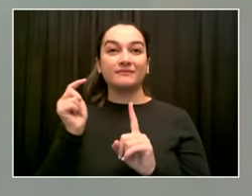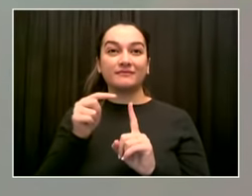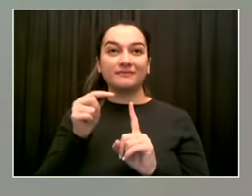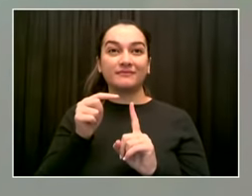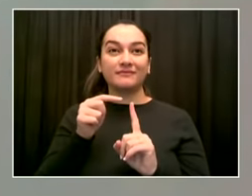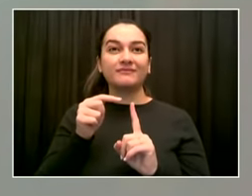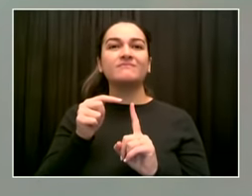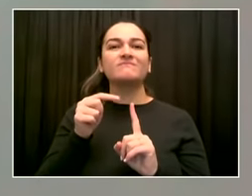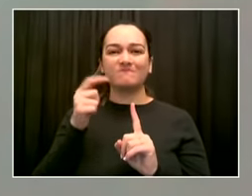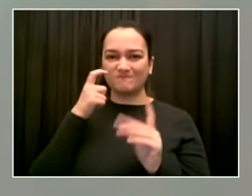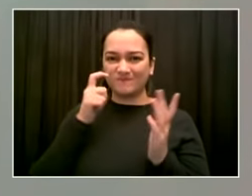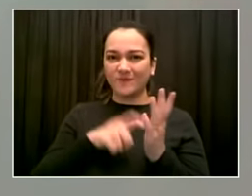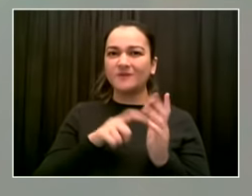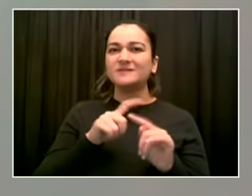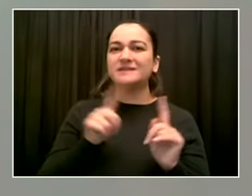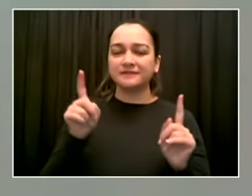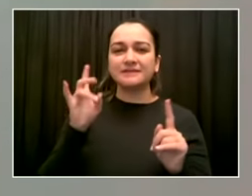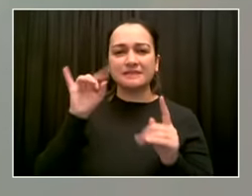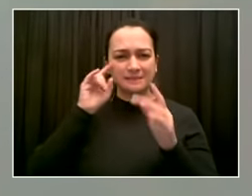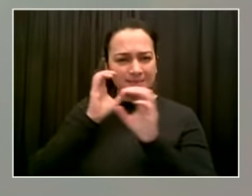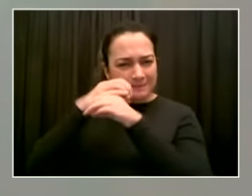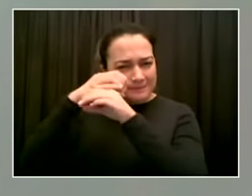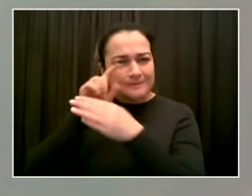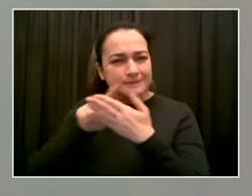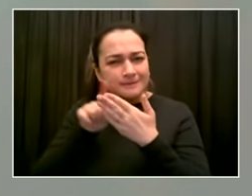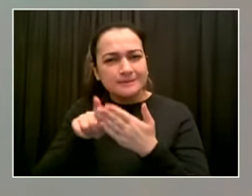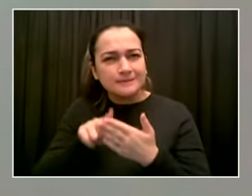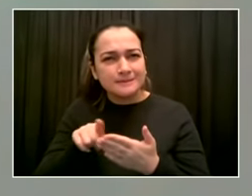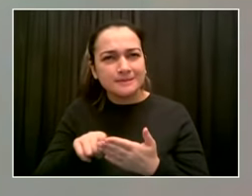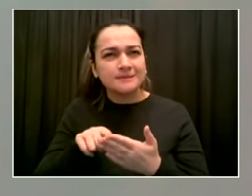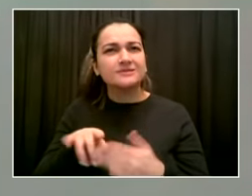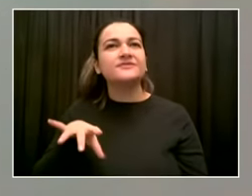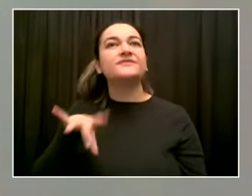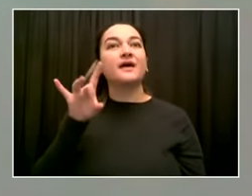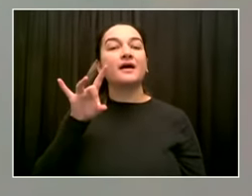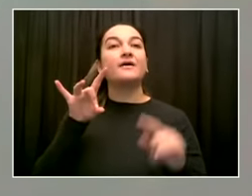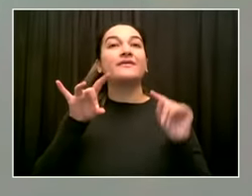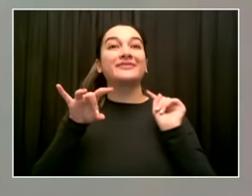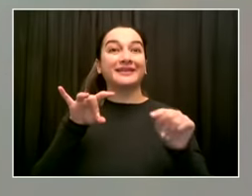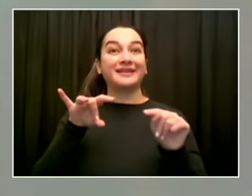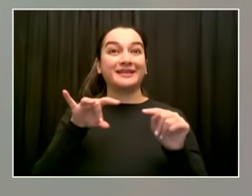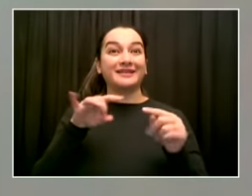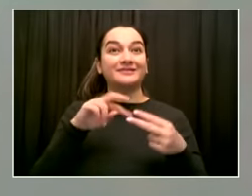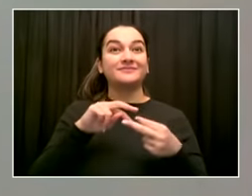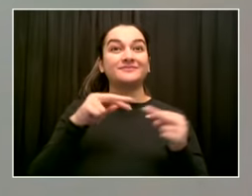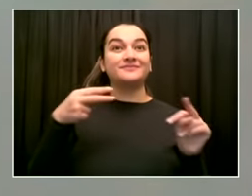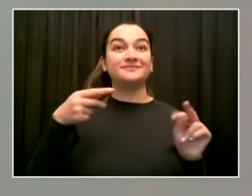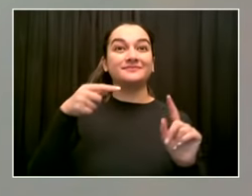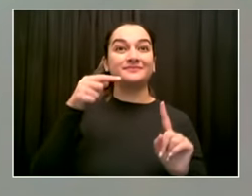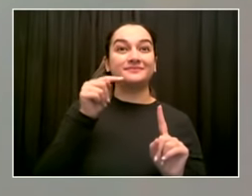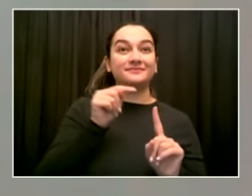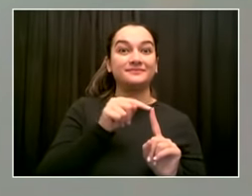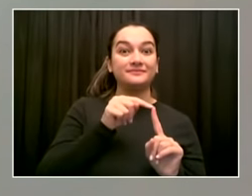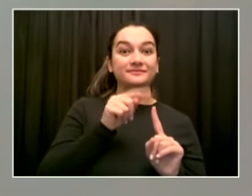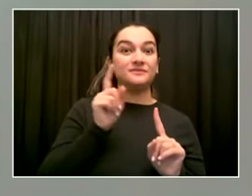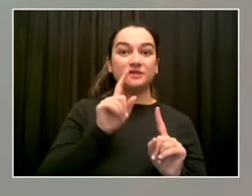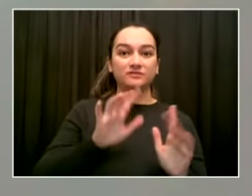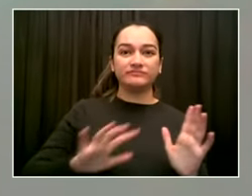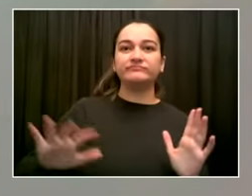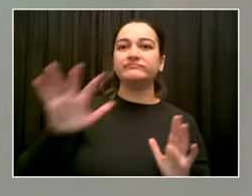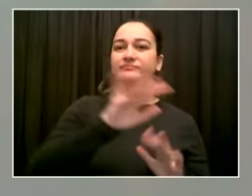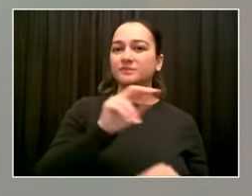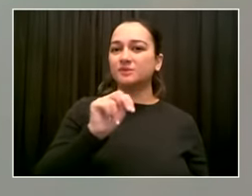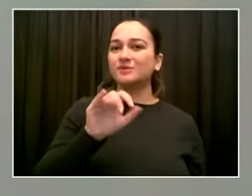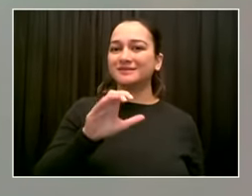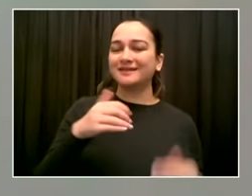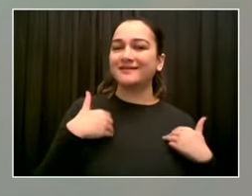we have subsequently looked at, you see that strain certainly in other parts of New York City and other parts of New York State. There is no evidence so far that this